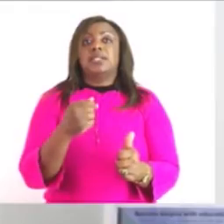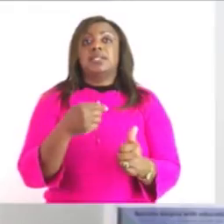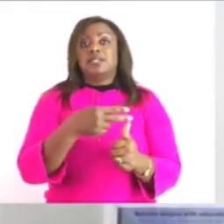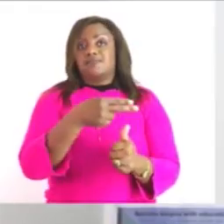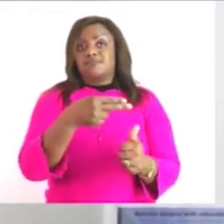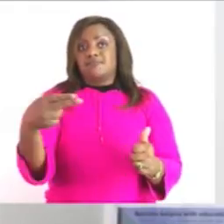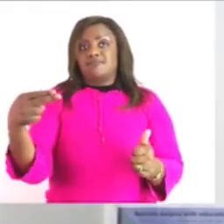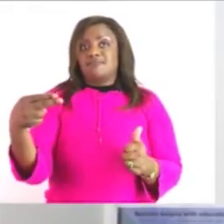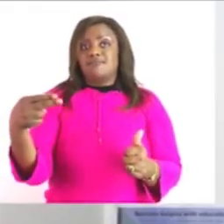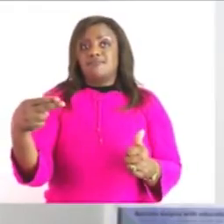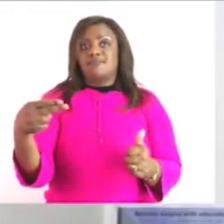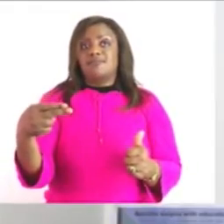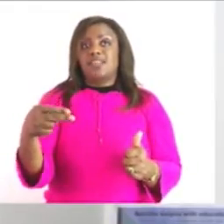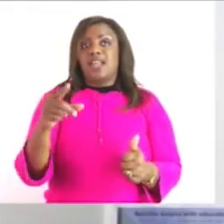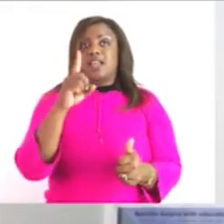was